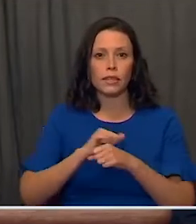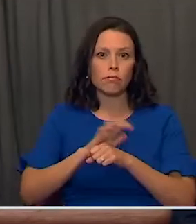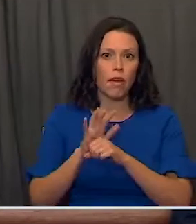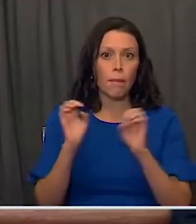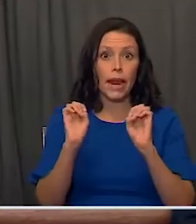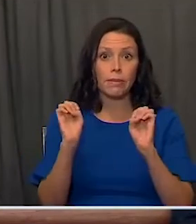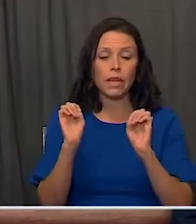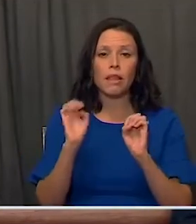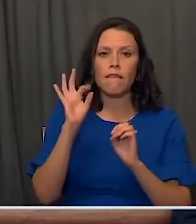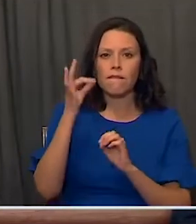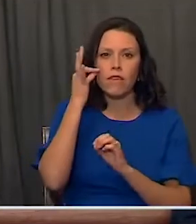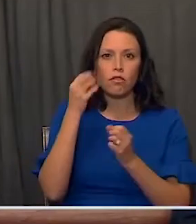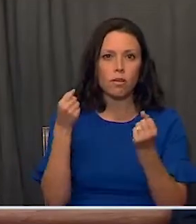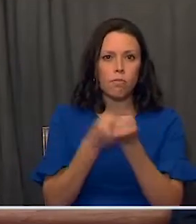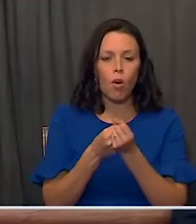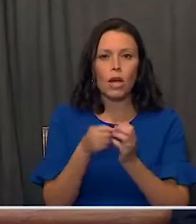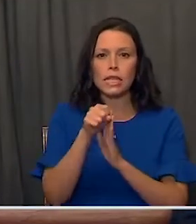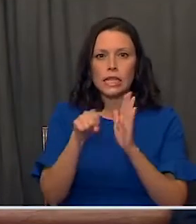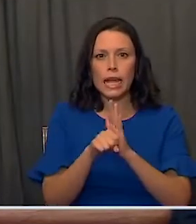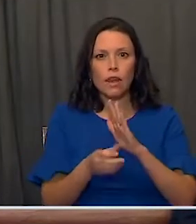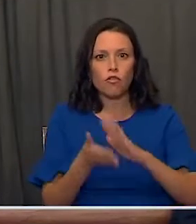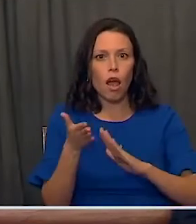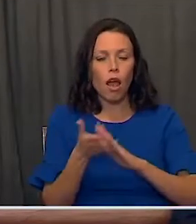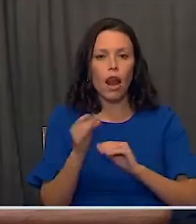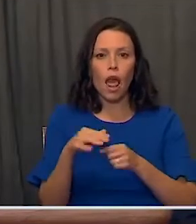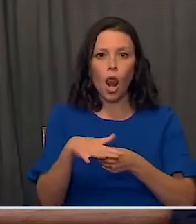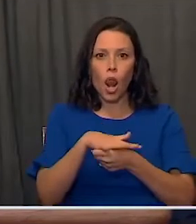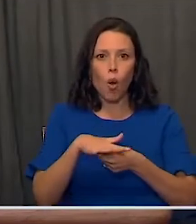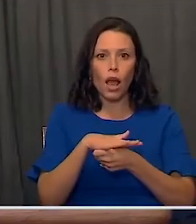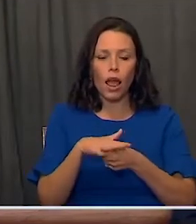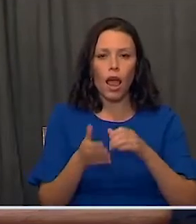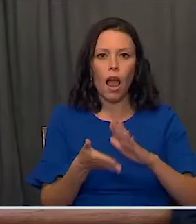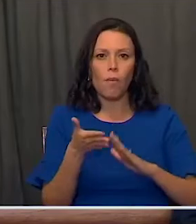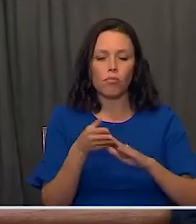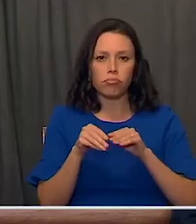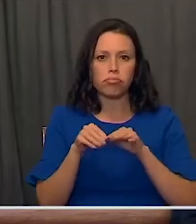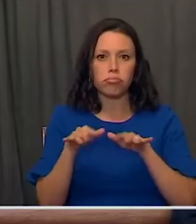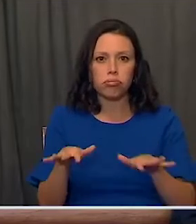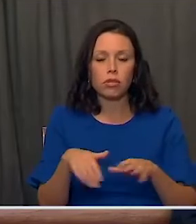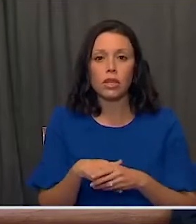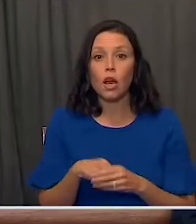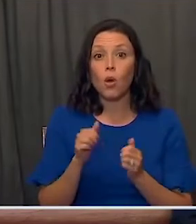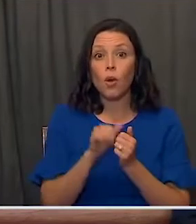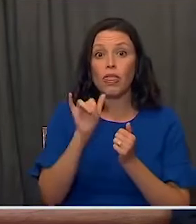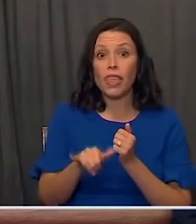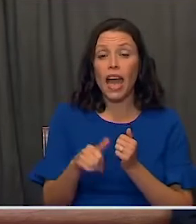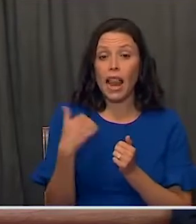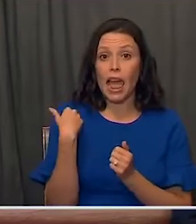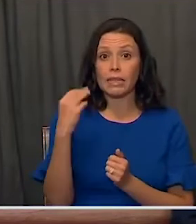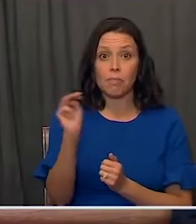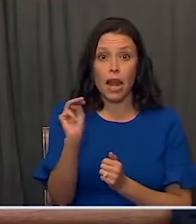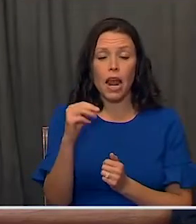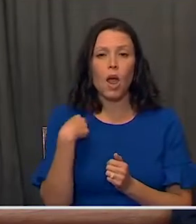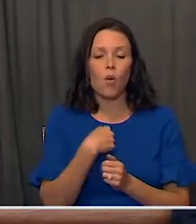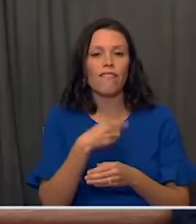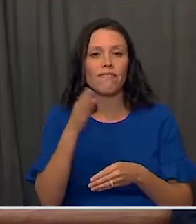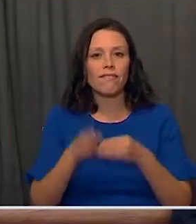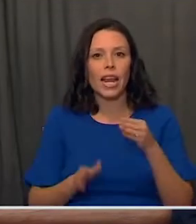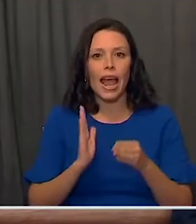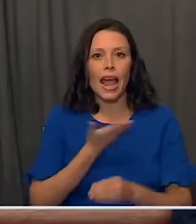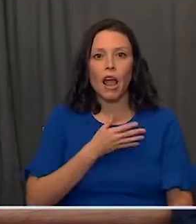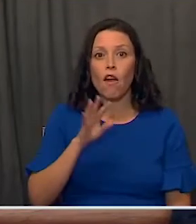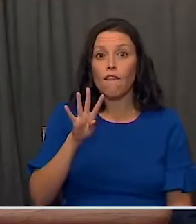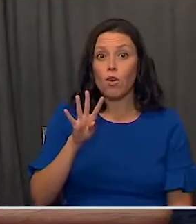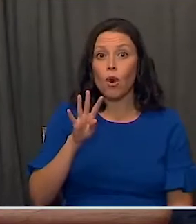federally supported, state managed, and locally executed. And to that end, this past Monday, we completed our